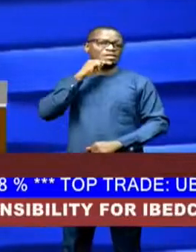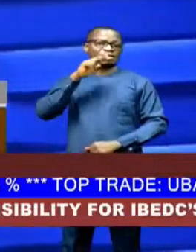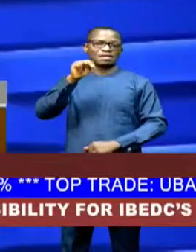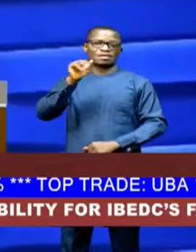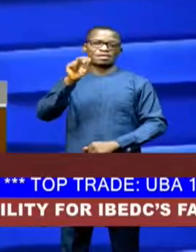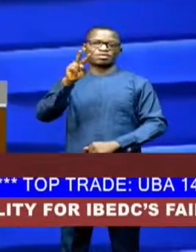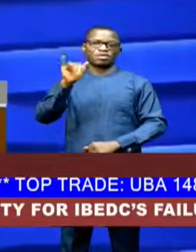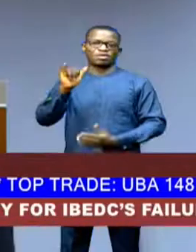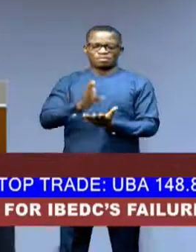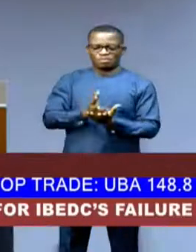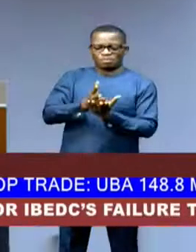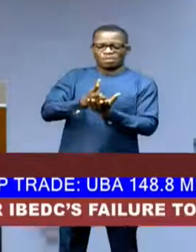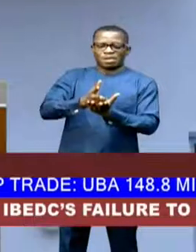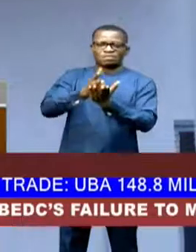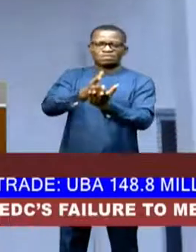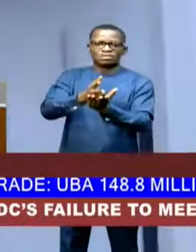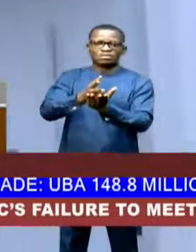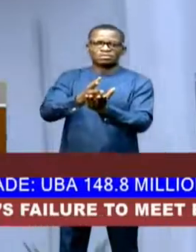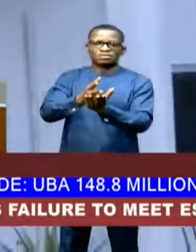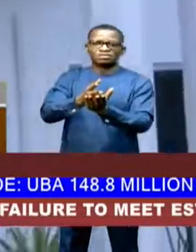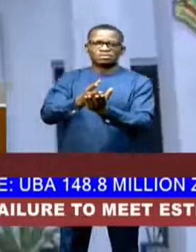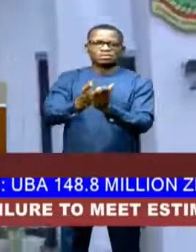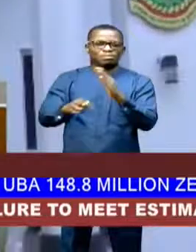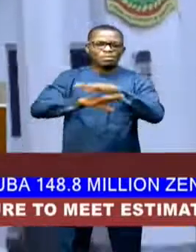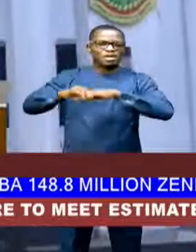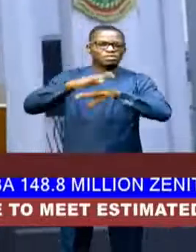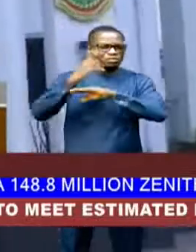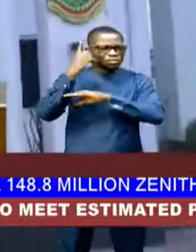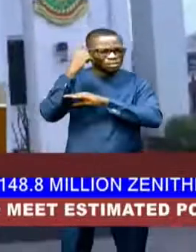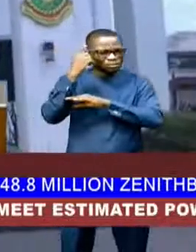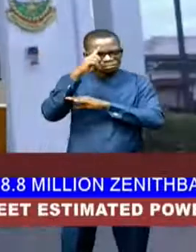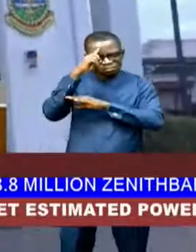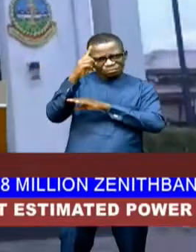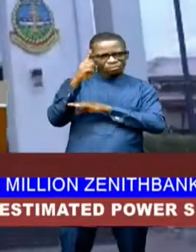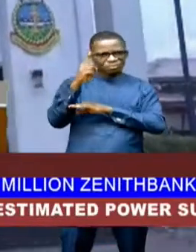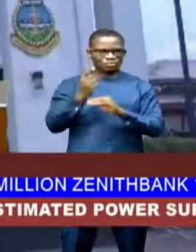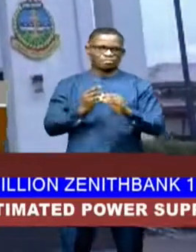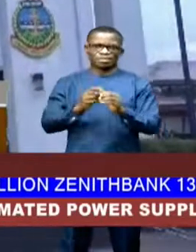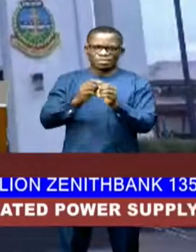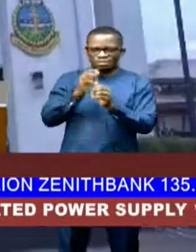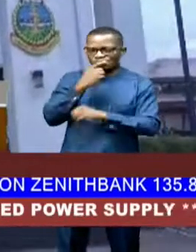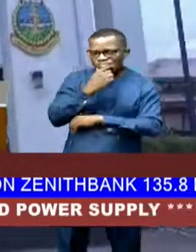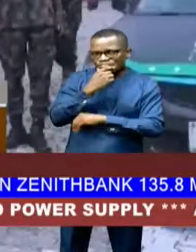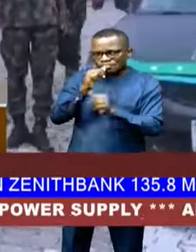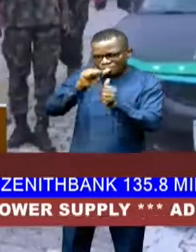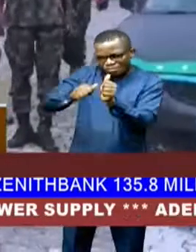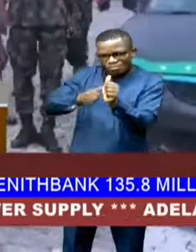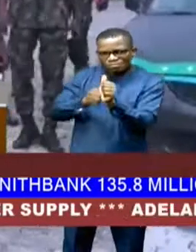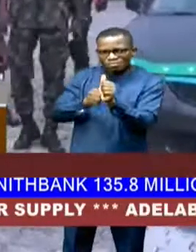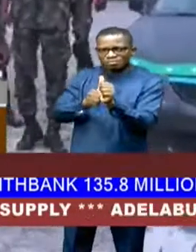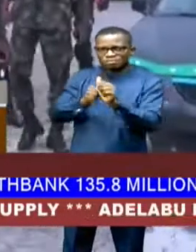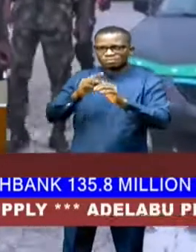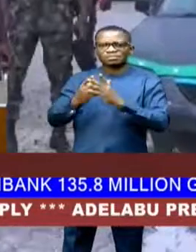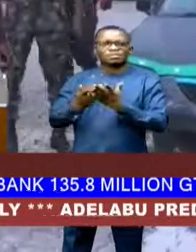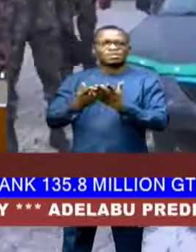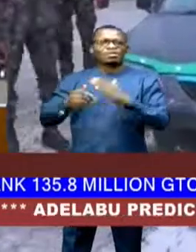ship NNS Soro, upon discreet intelligence, laid ambush around the Bicini community in Yenogwa local government area of Bayoso